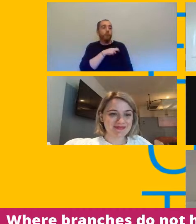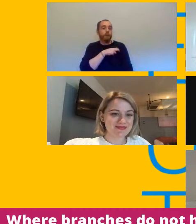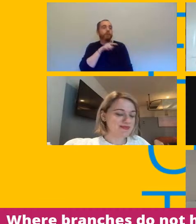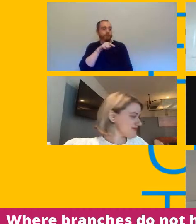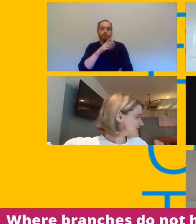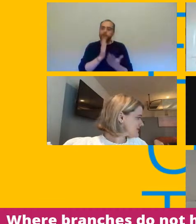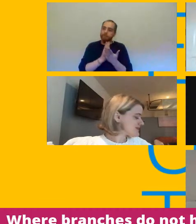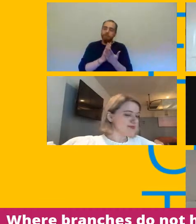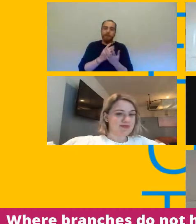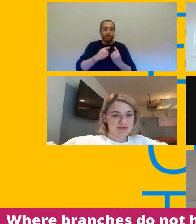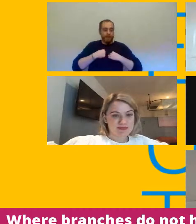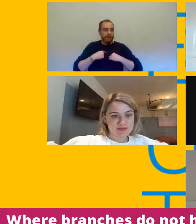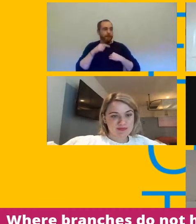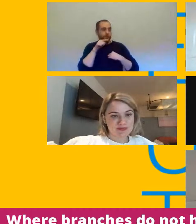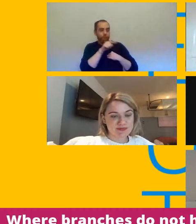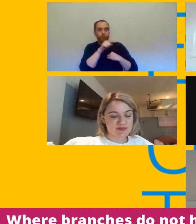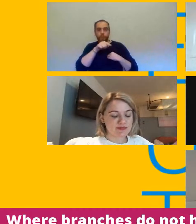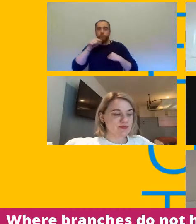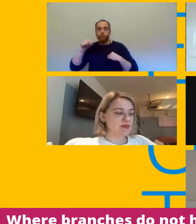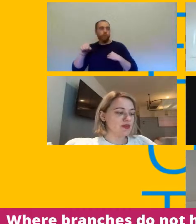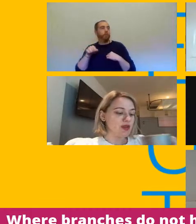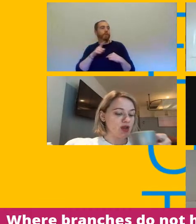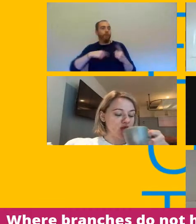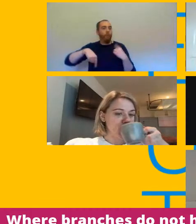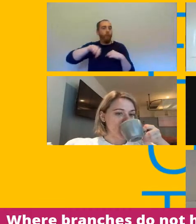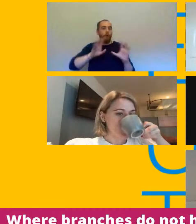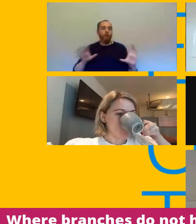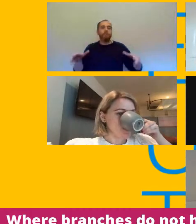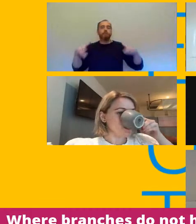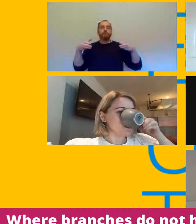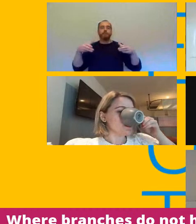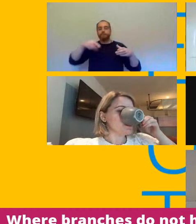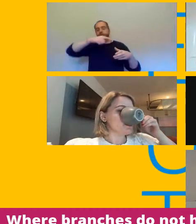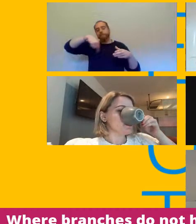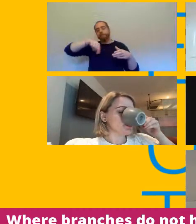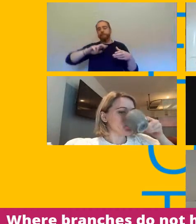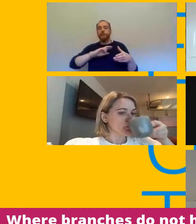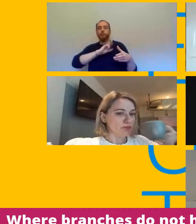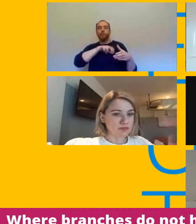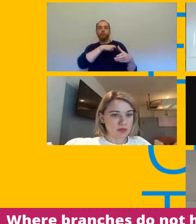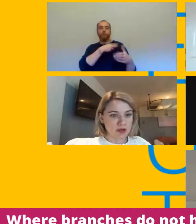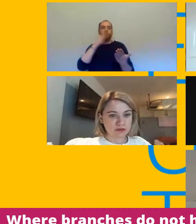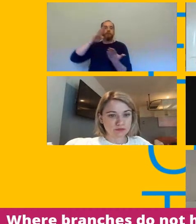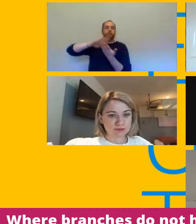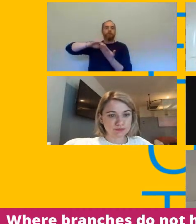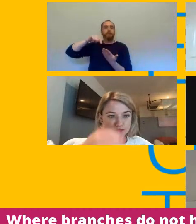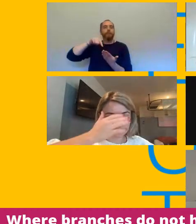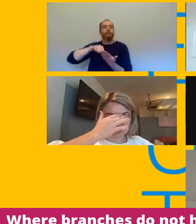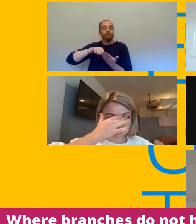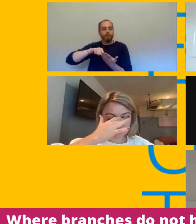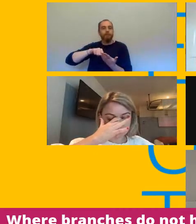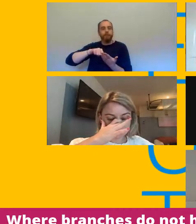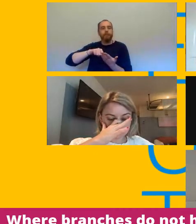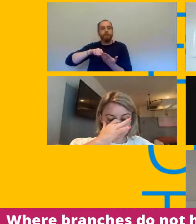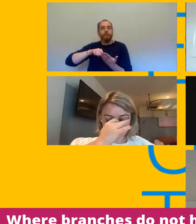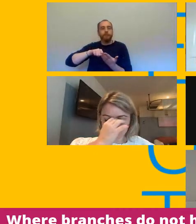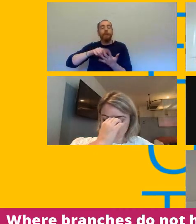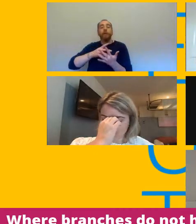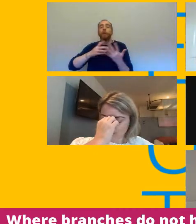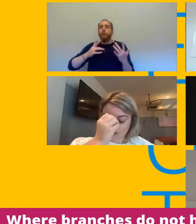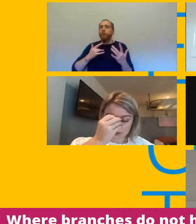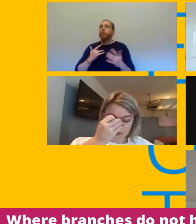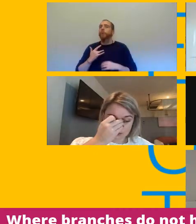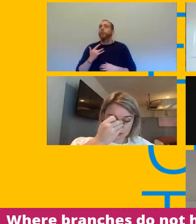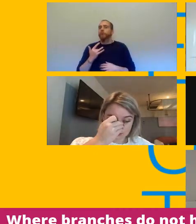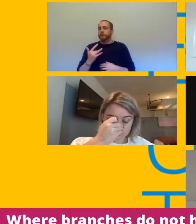is you is branches is regions is everyone and you know i do have a huge amount of sympathy for this as a previous branch chair of a branch